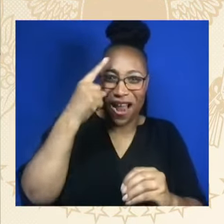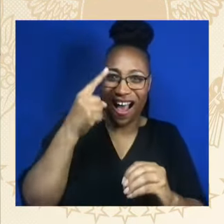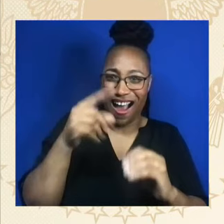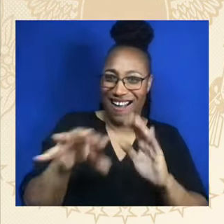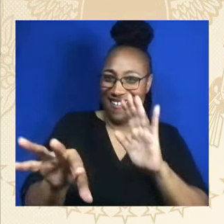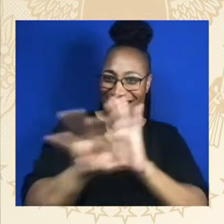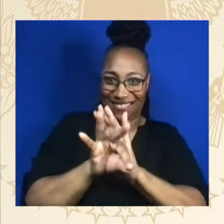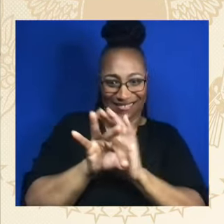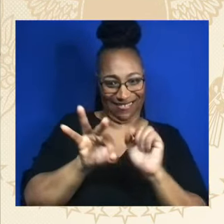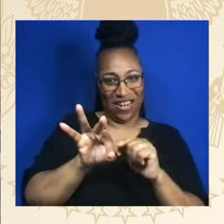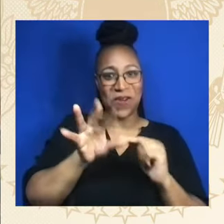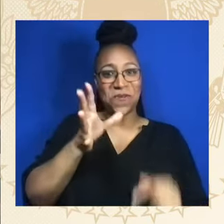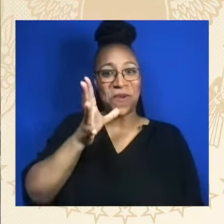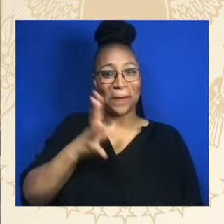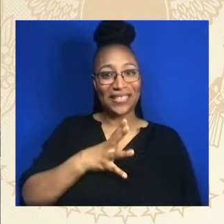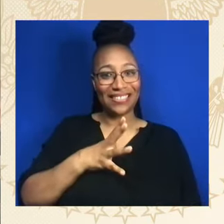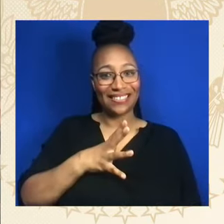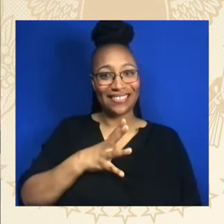single solitary woman.